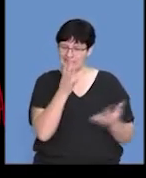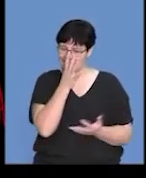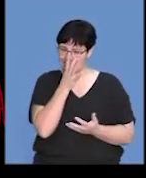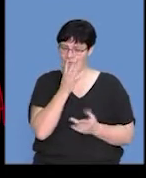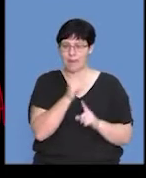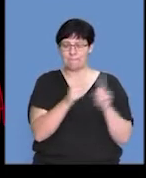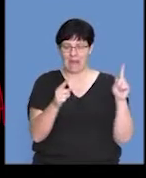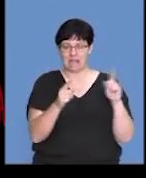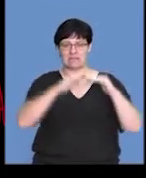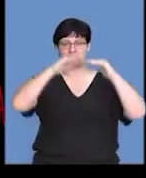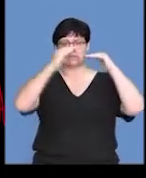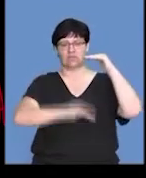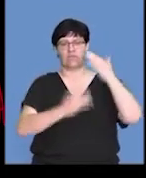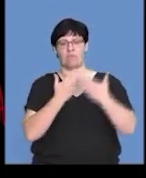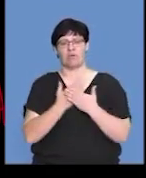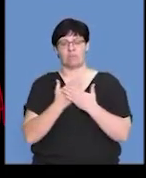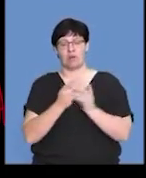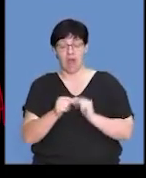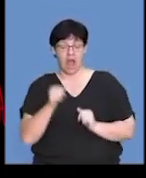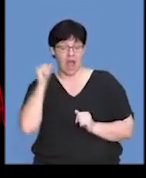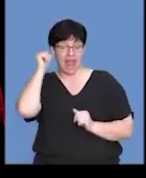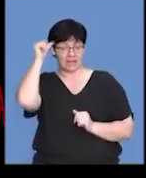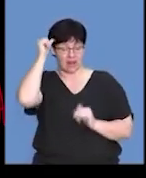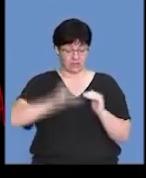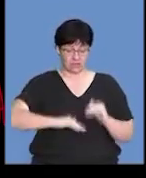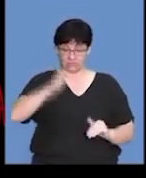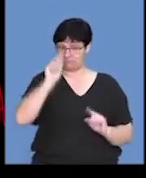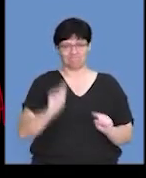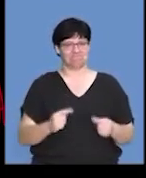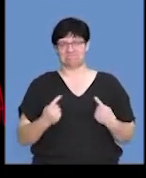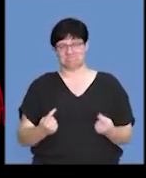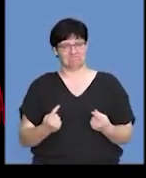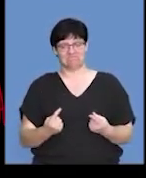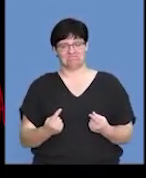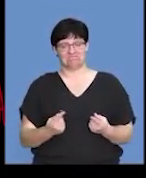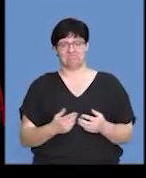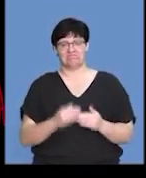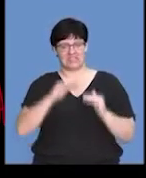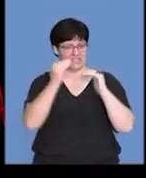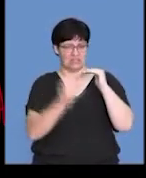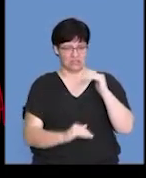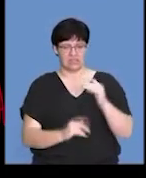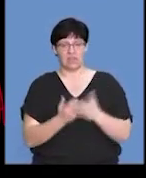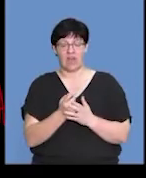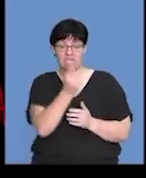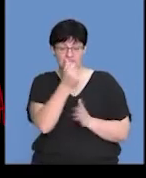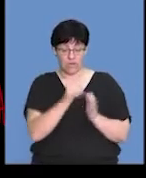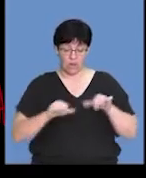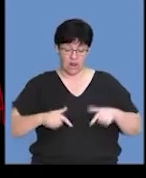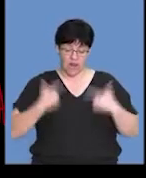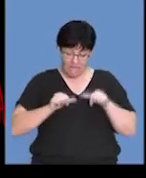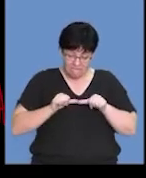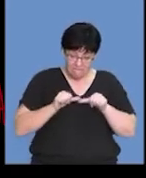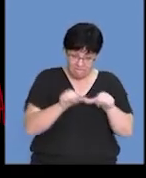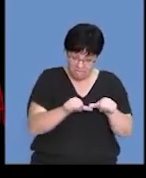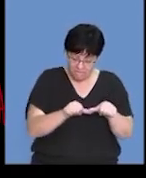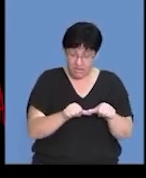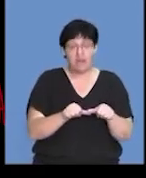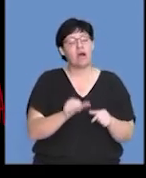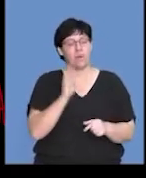decrease in the possibility of them surviving to become adults. And we find that the few that do survive initially